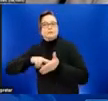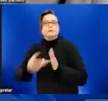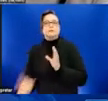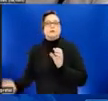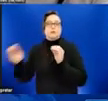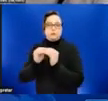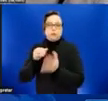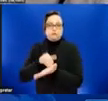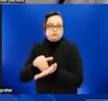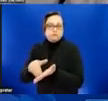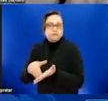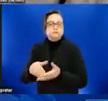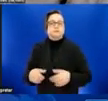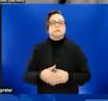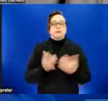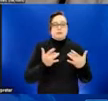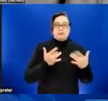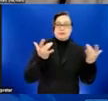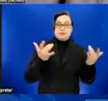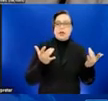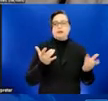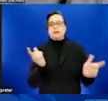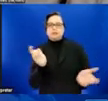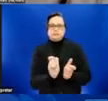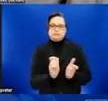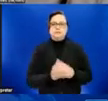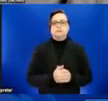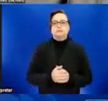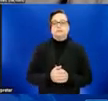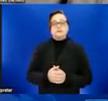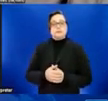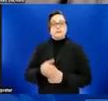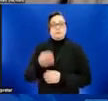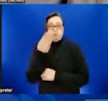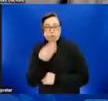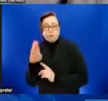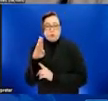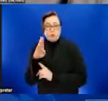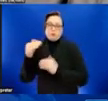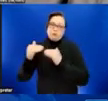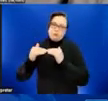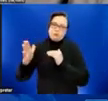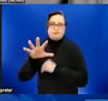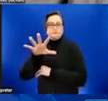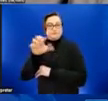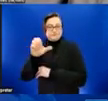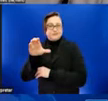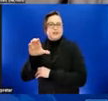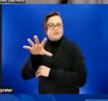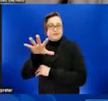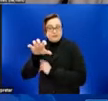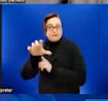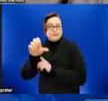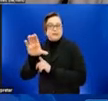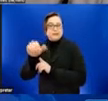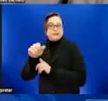States with the darkest shade of blue have over 500 reported cases, whereas states that are white have between